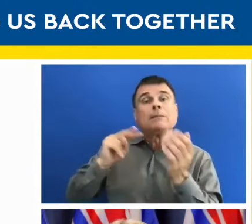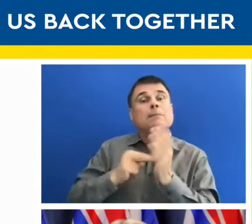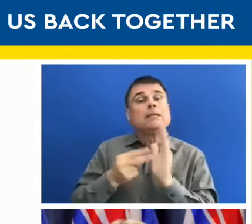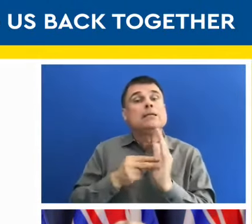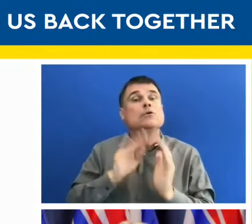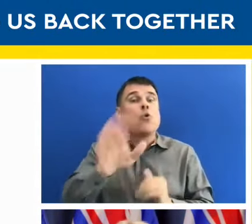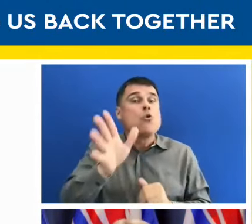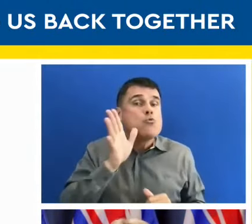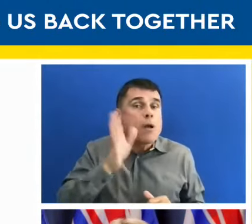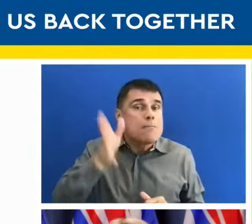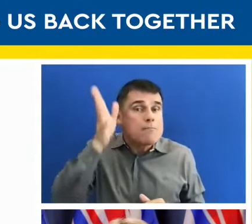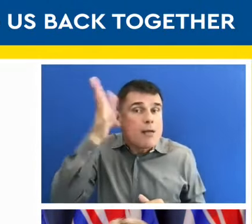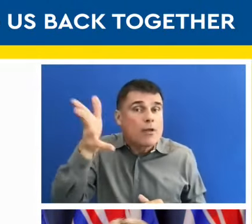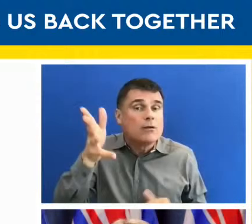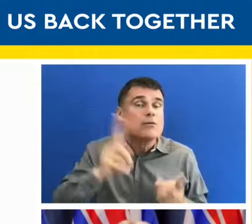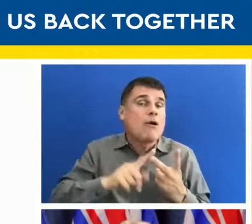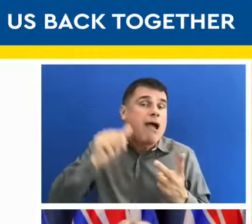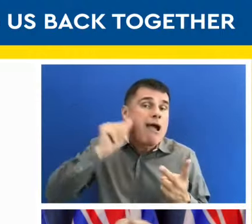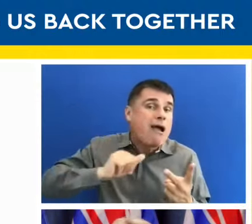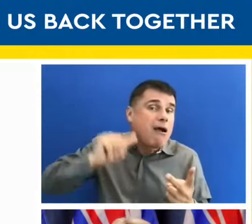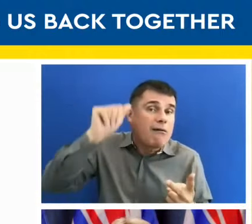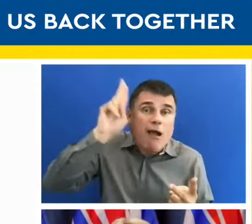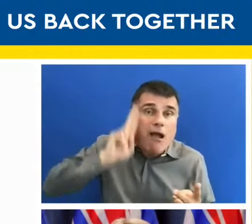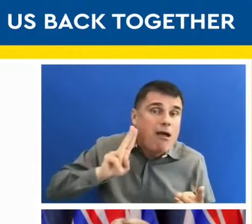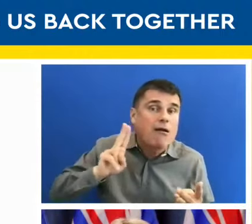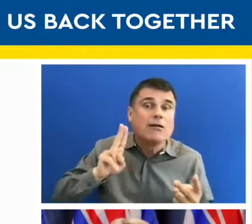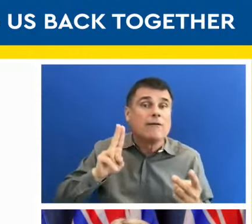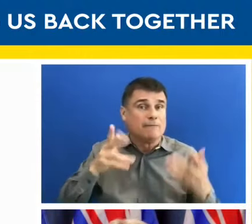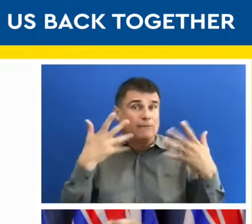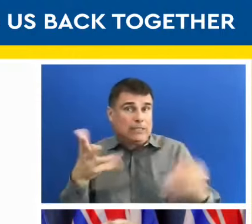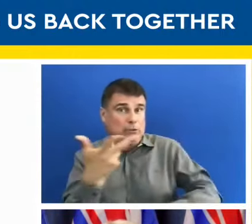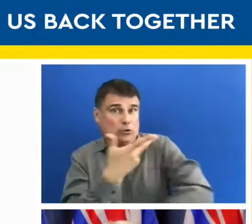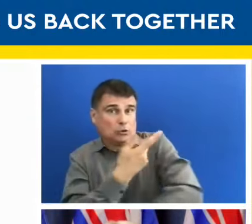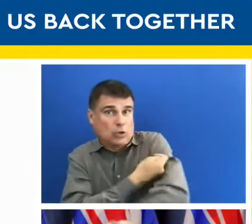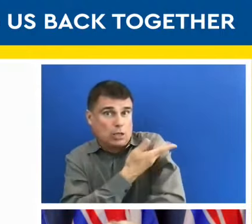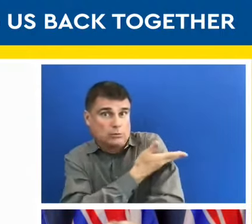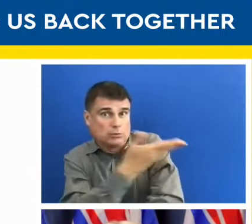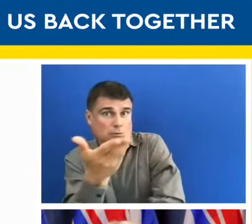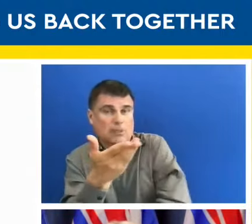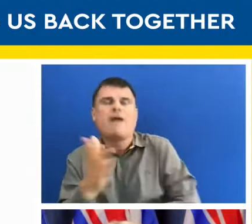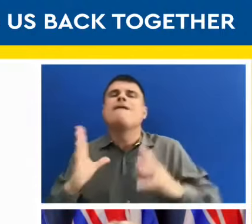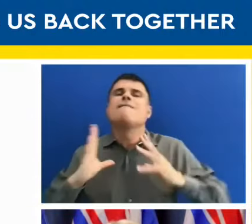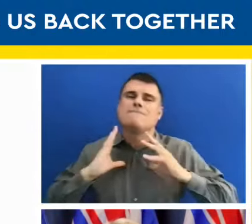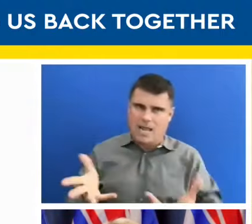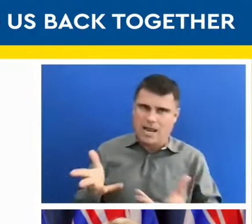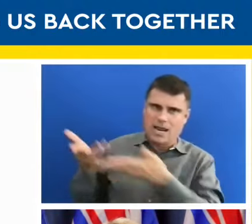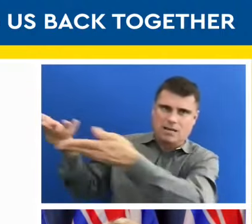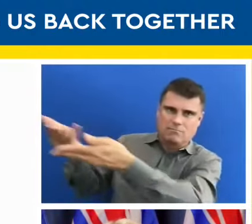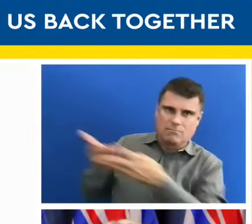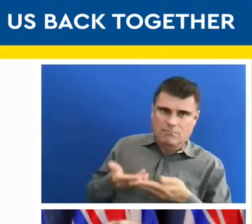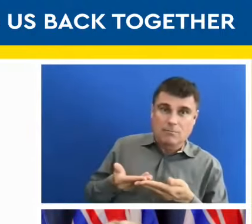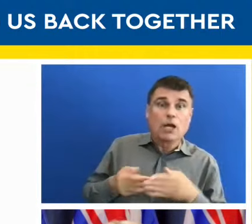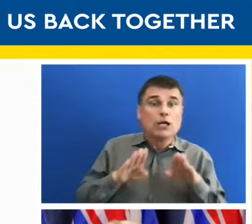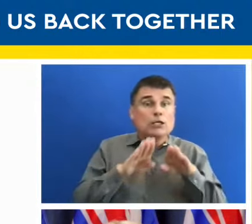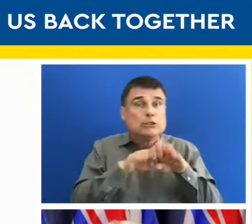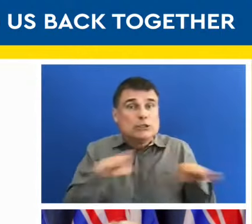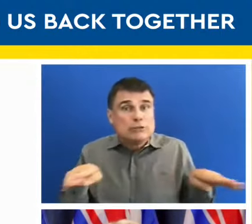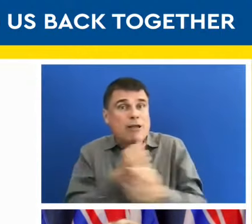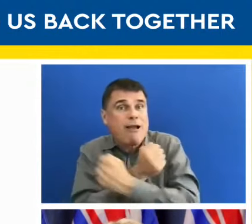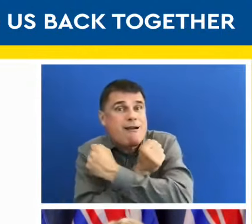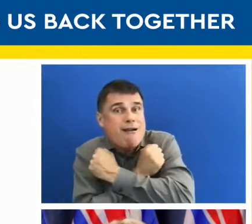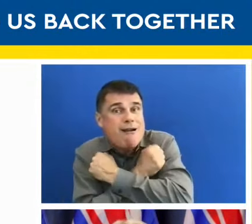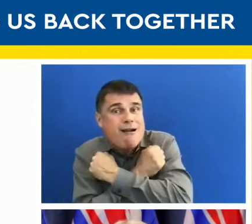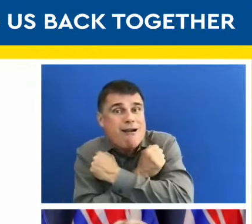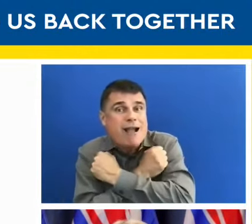immunized, they can come over and you can have that family gathering and hug the grandchildren if people are protected.